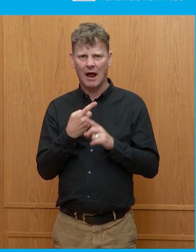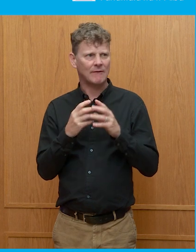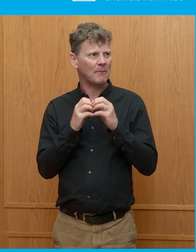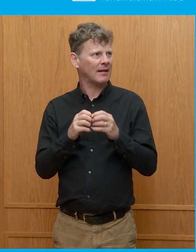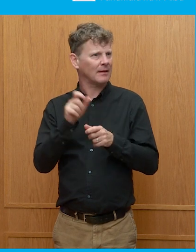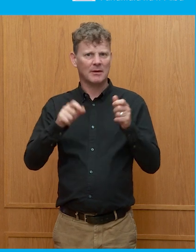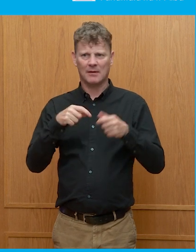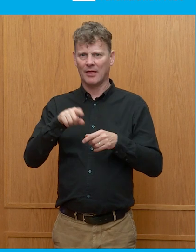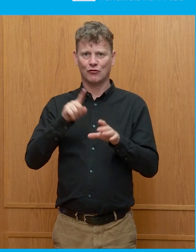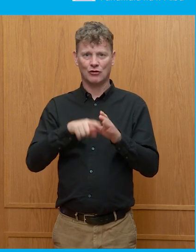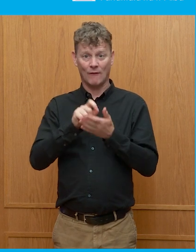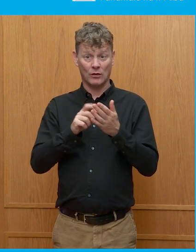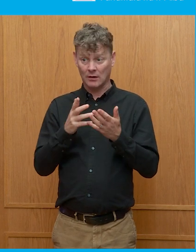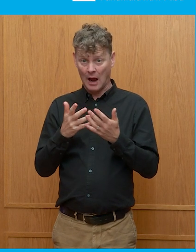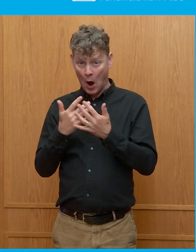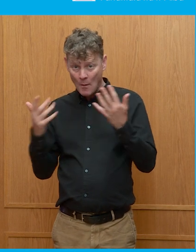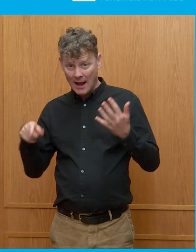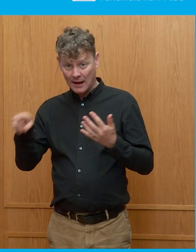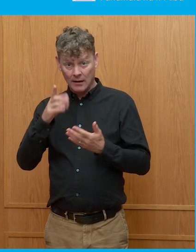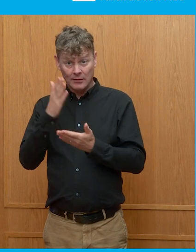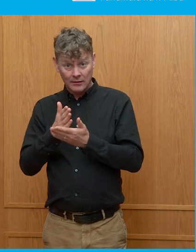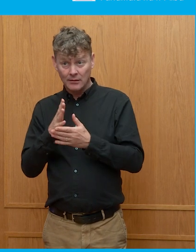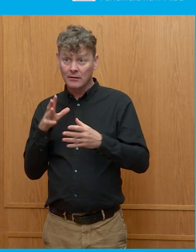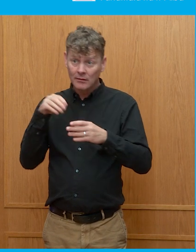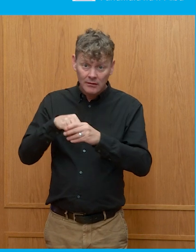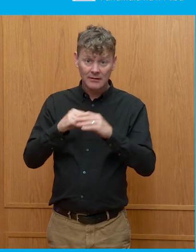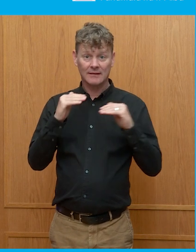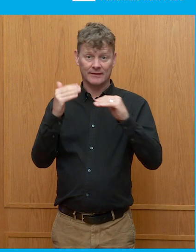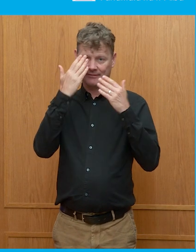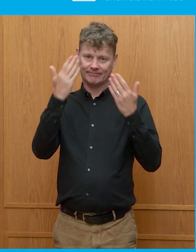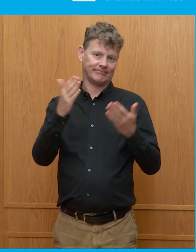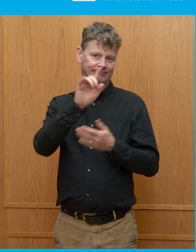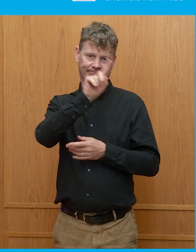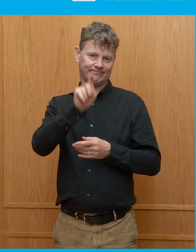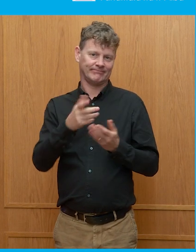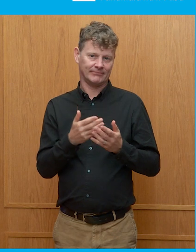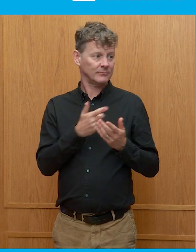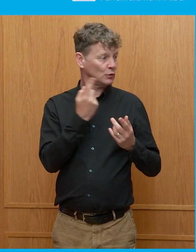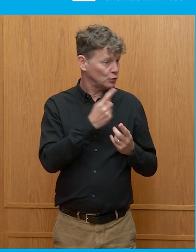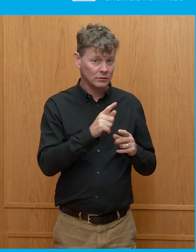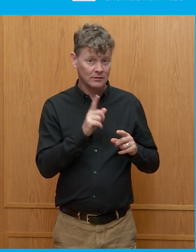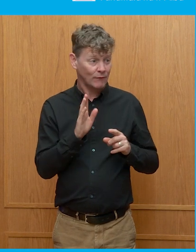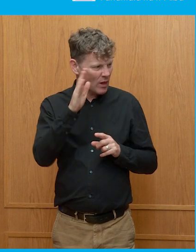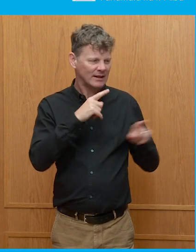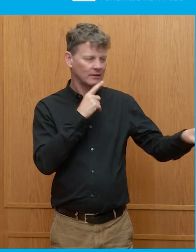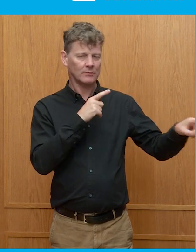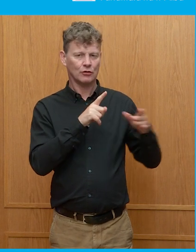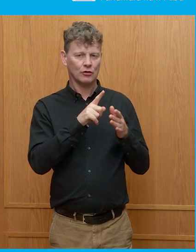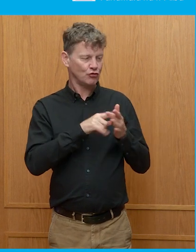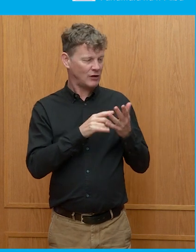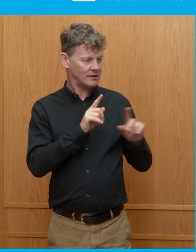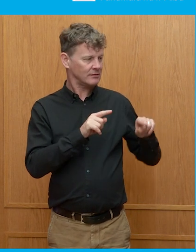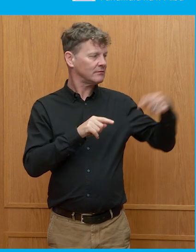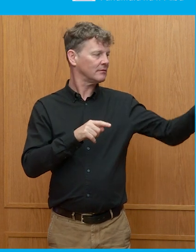are voting this year? Who would like to, I'm going to ask for a volunteer this time, who would like to go for that? Not you, Jason. All right. Well,